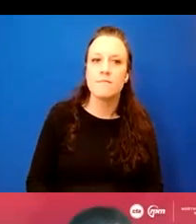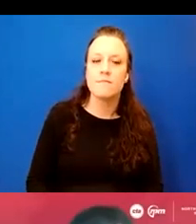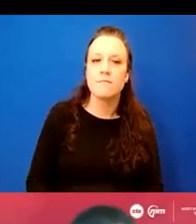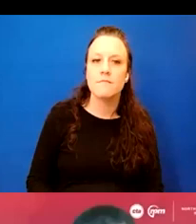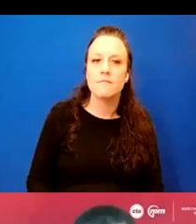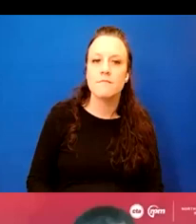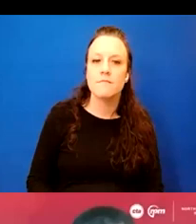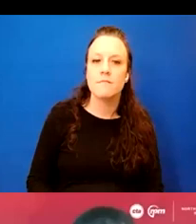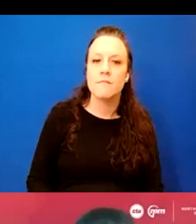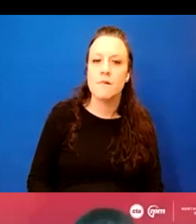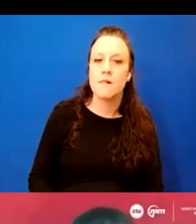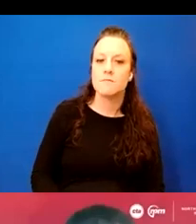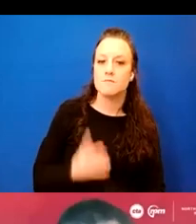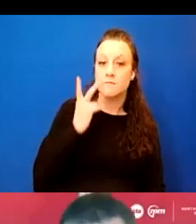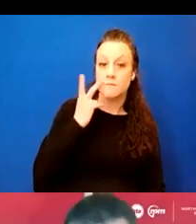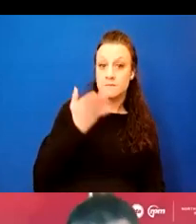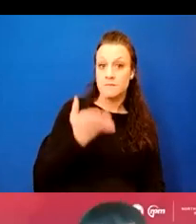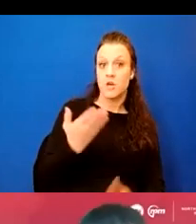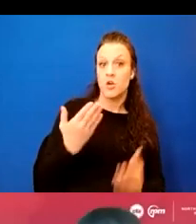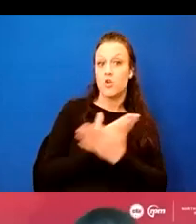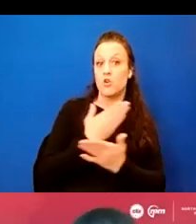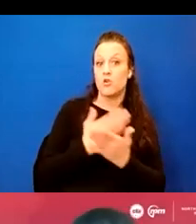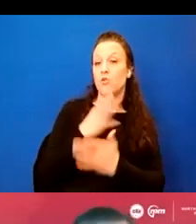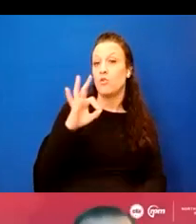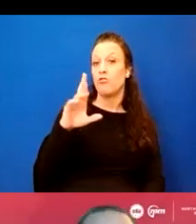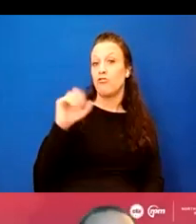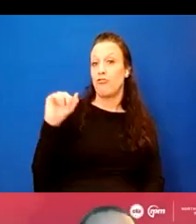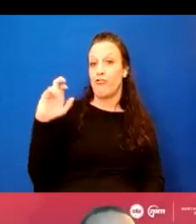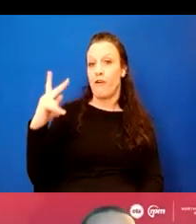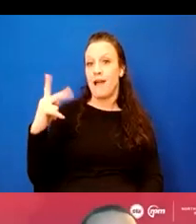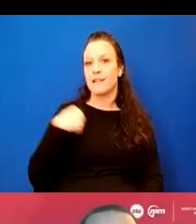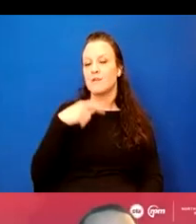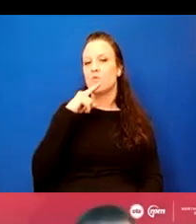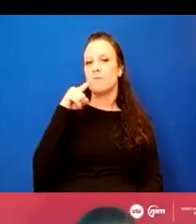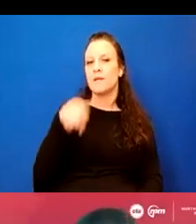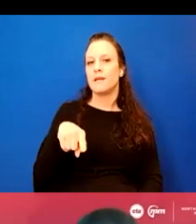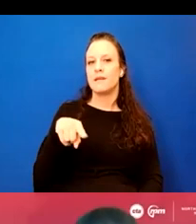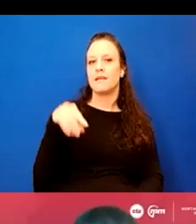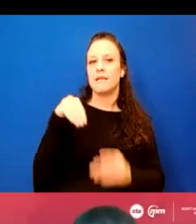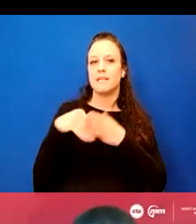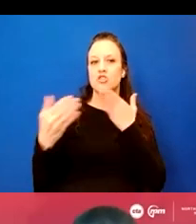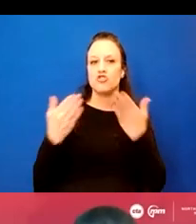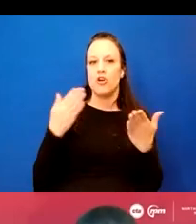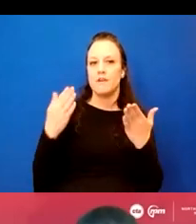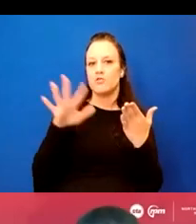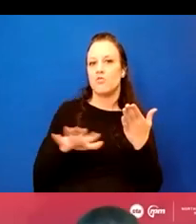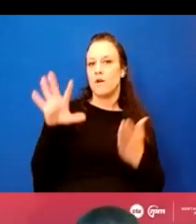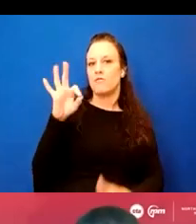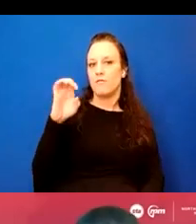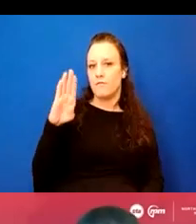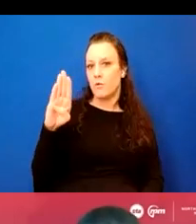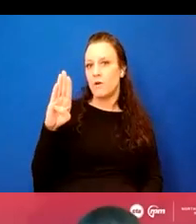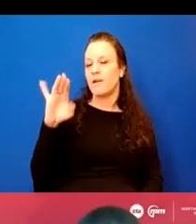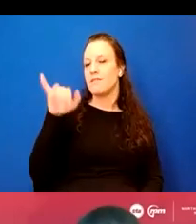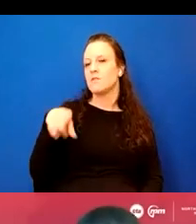Uh, what you're seeing here is a new track. This trend track will be in service, uh, around the end of February. And what this will do is this will